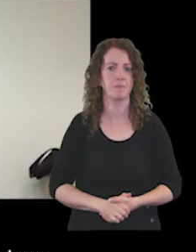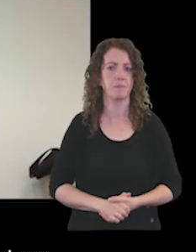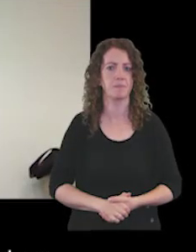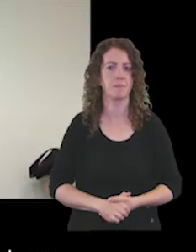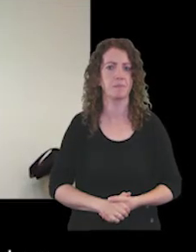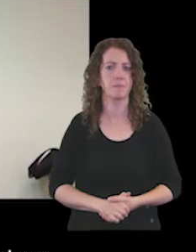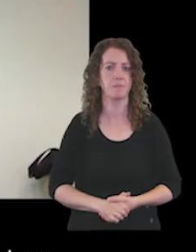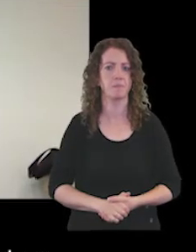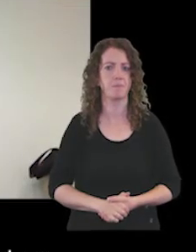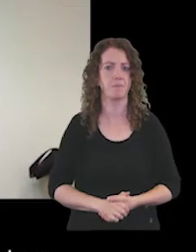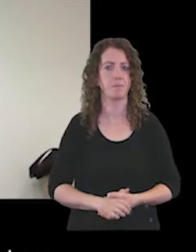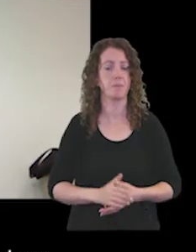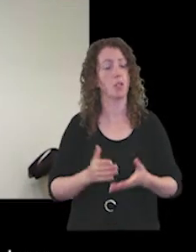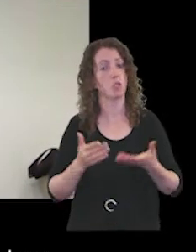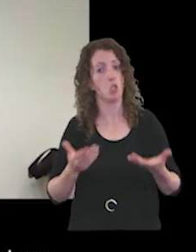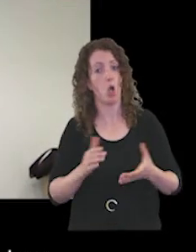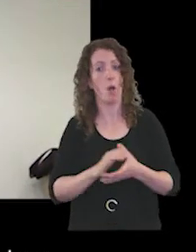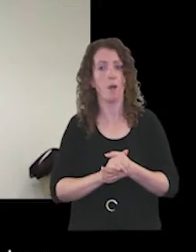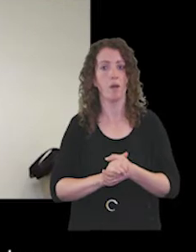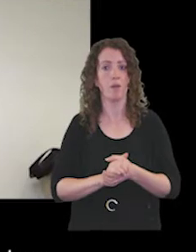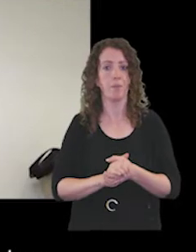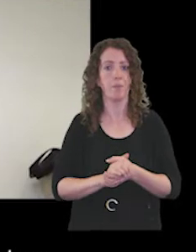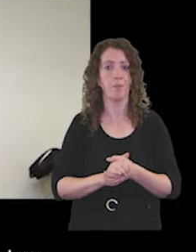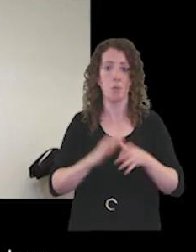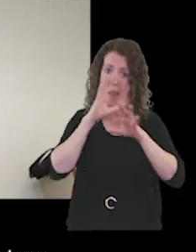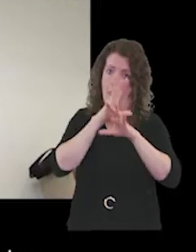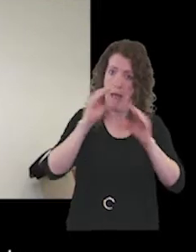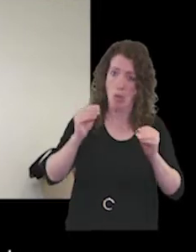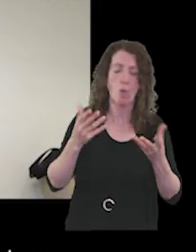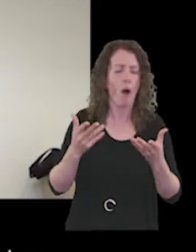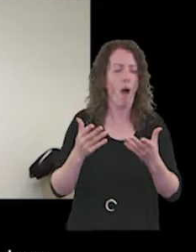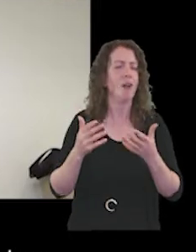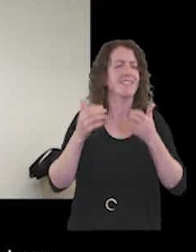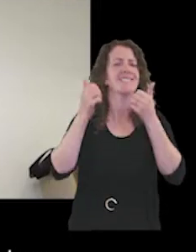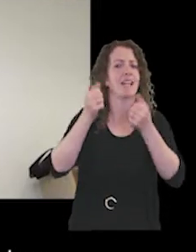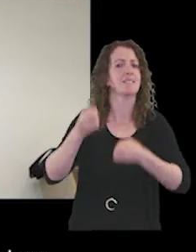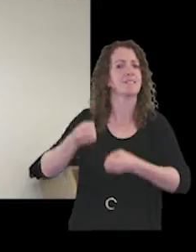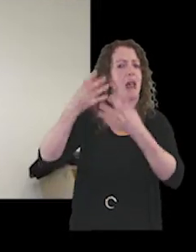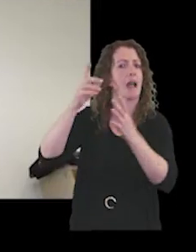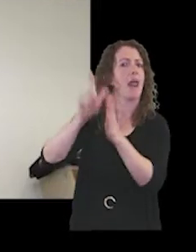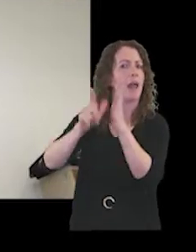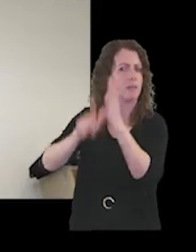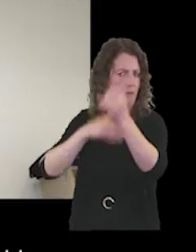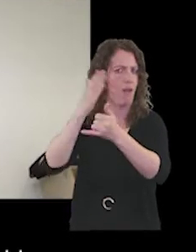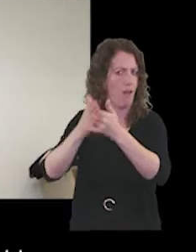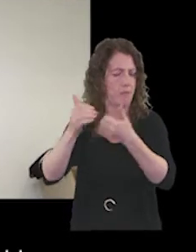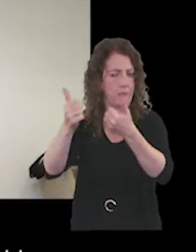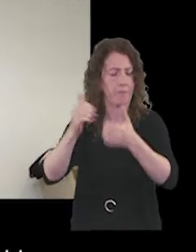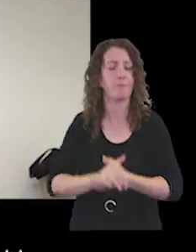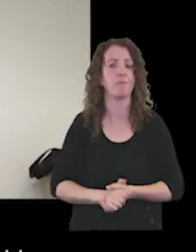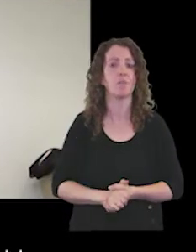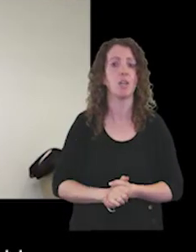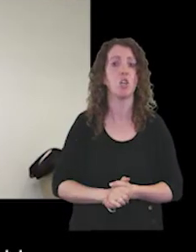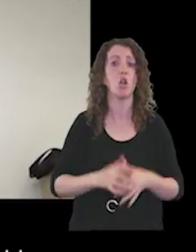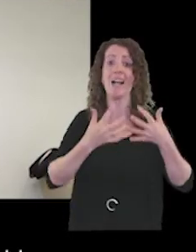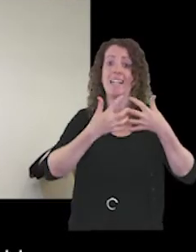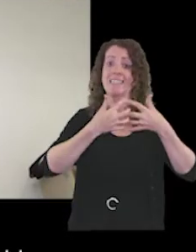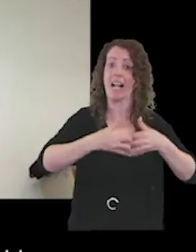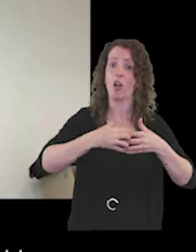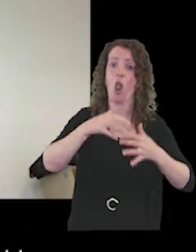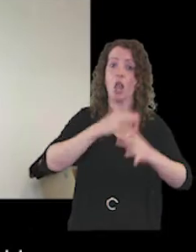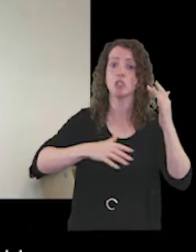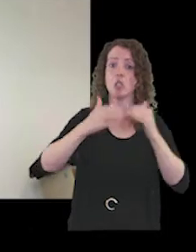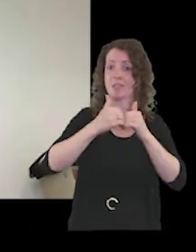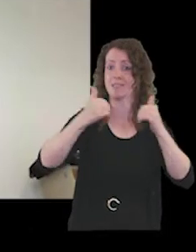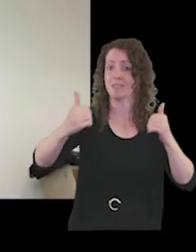So just to say for technical, yes, that slide will come up at the end for technical and social distancing